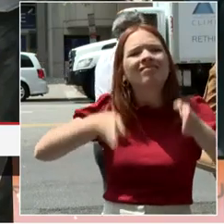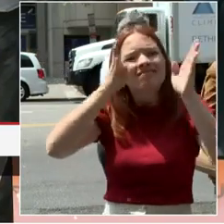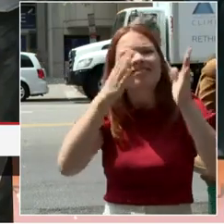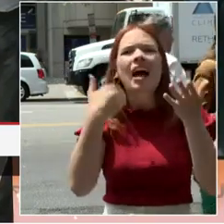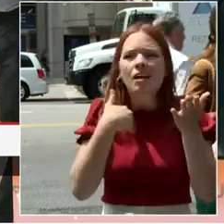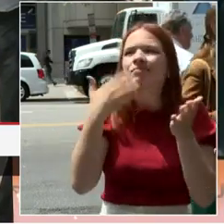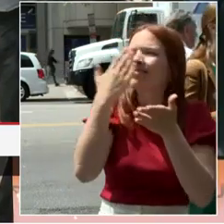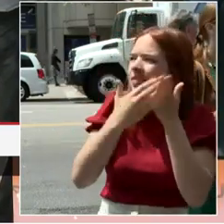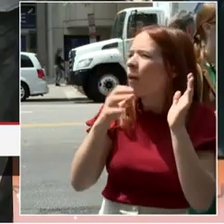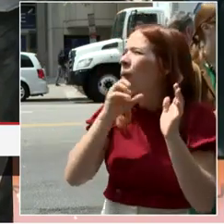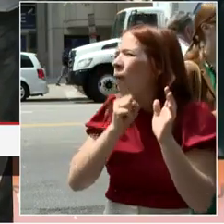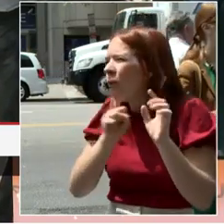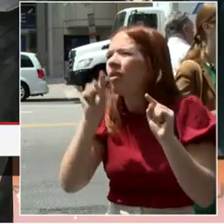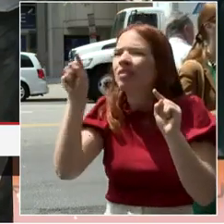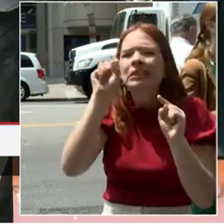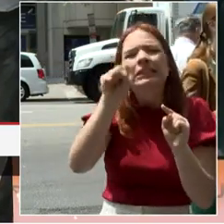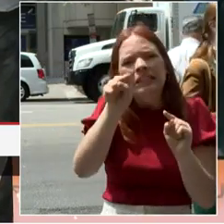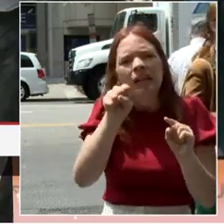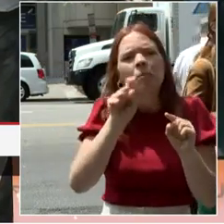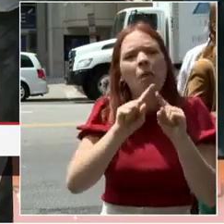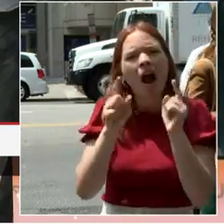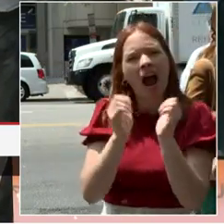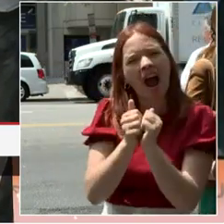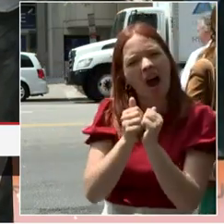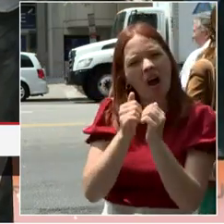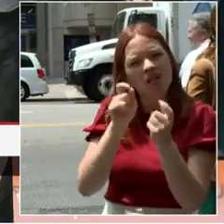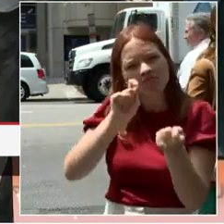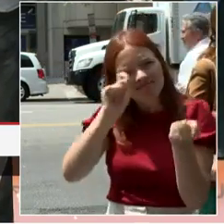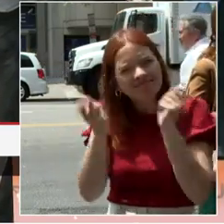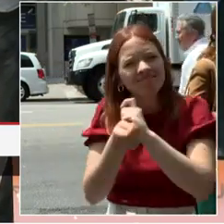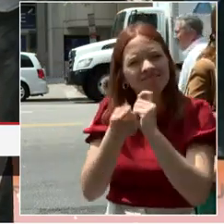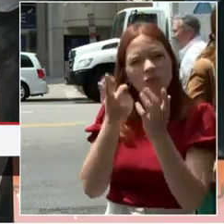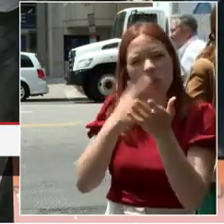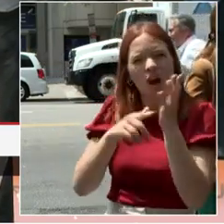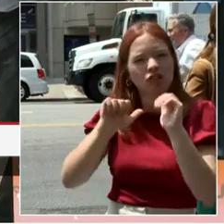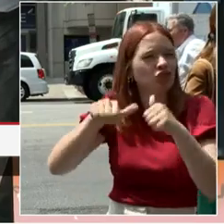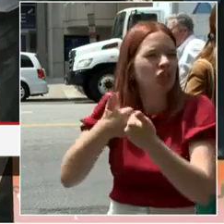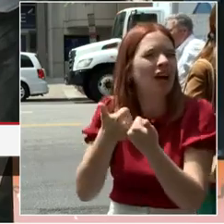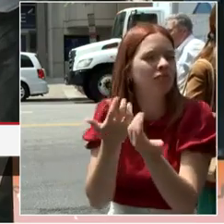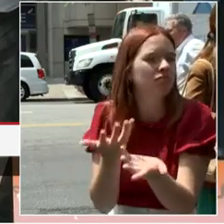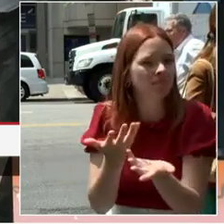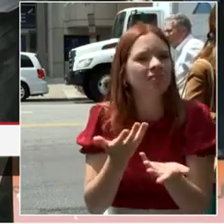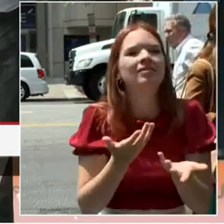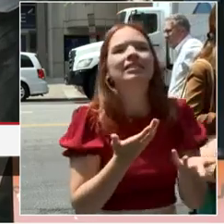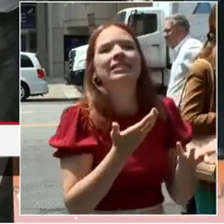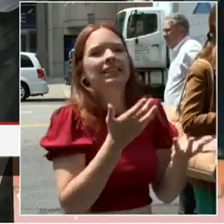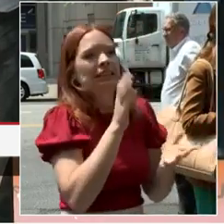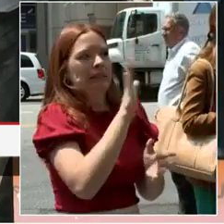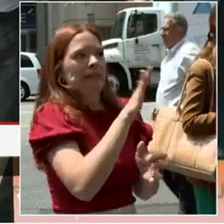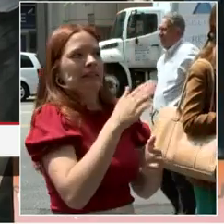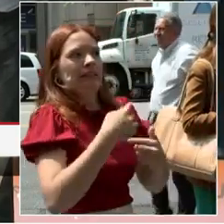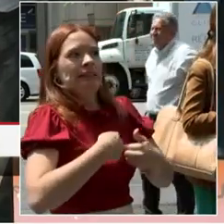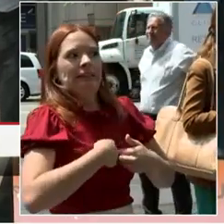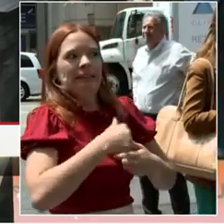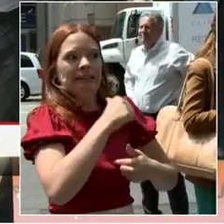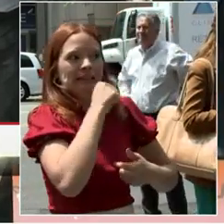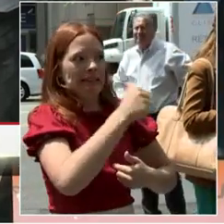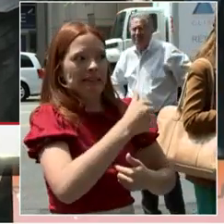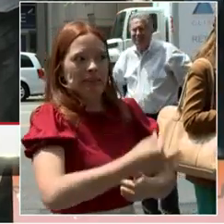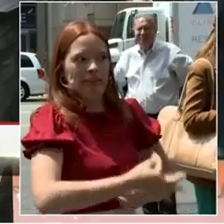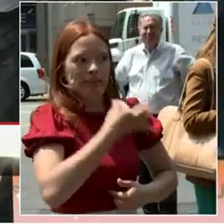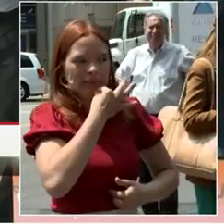in construction, but it's not easy. They were constructed for people to come in, go to work,